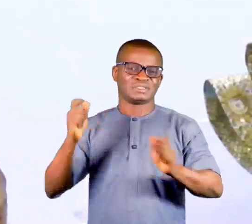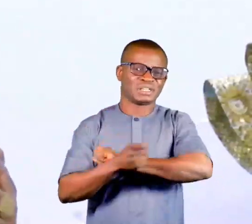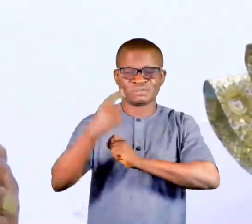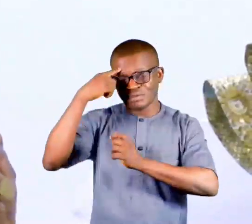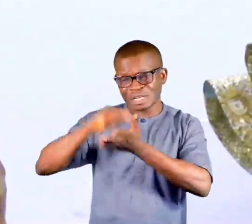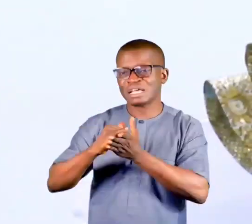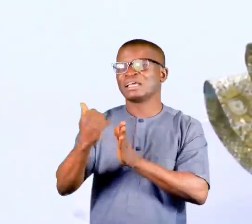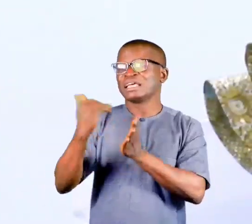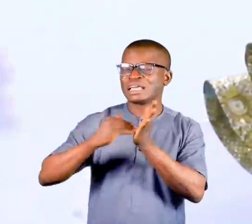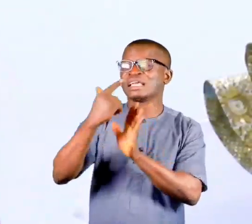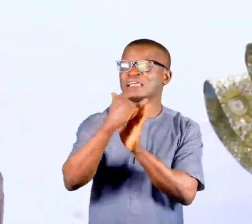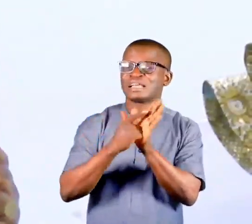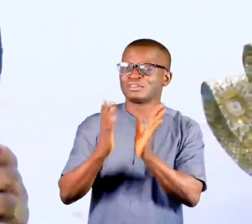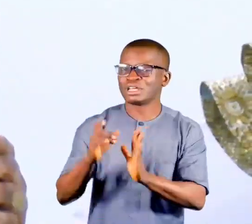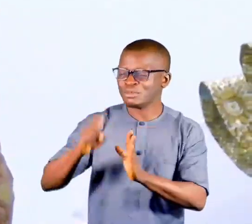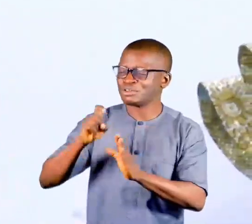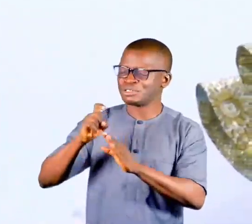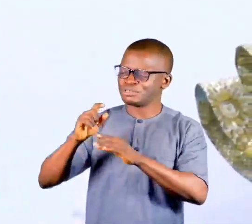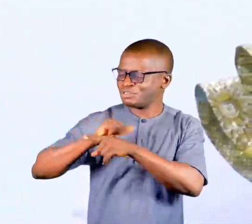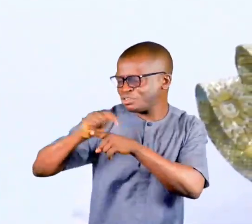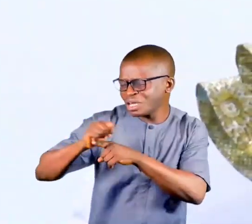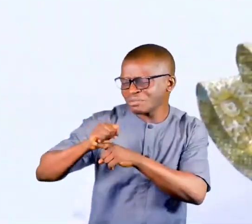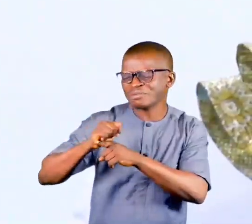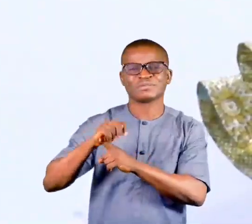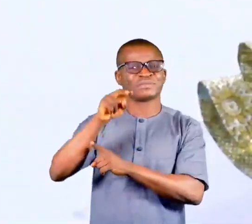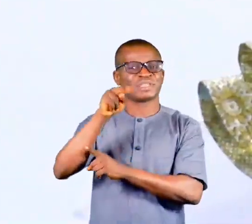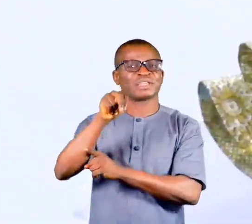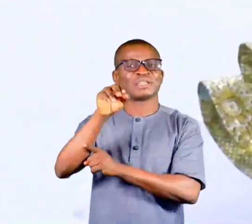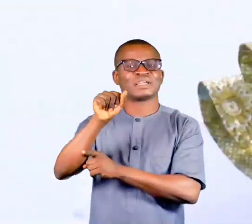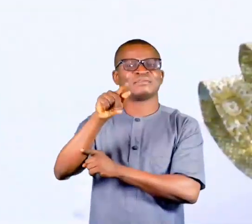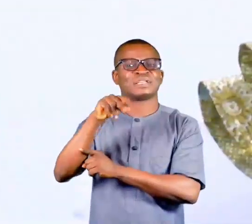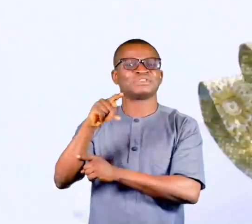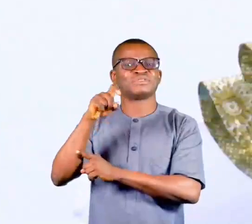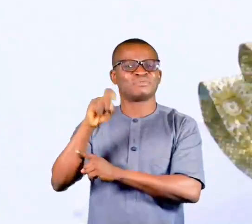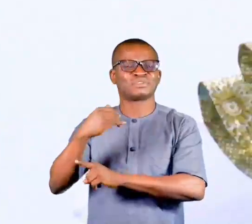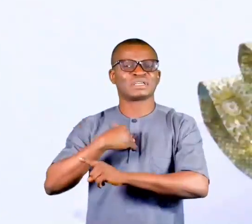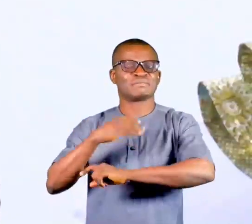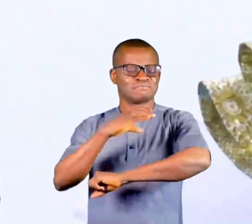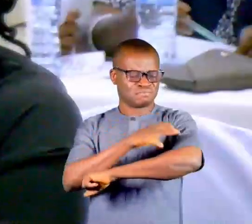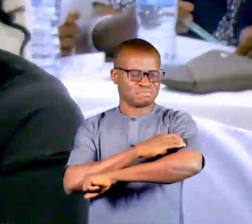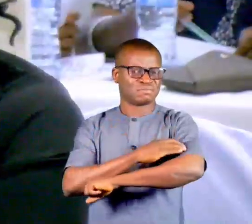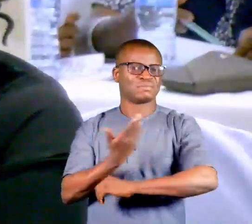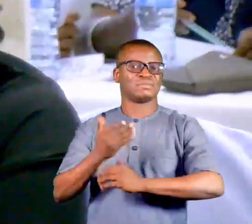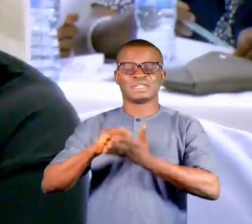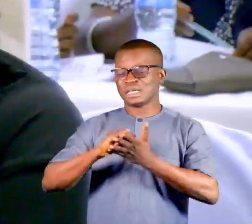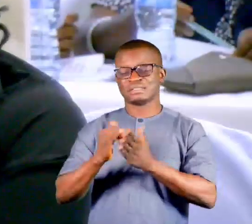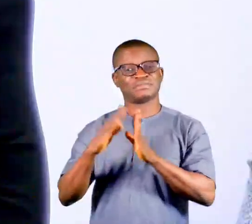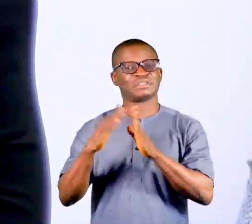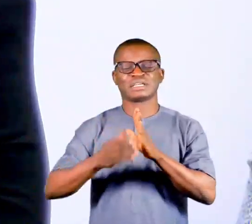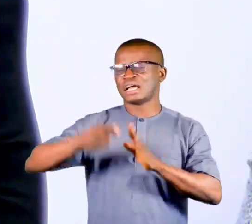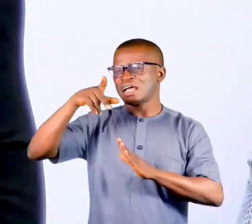the lawyer should be trained. Moptia should be a print. A print to the teeth. The forum